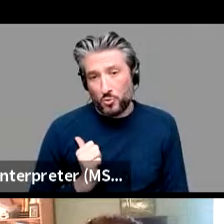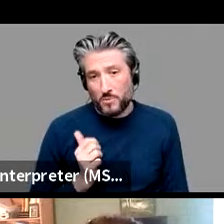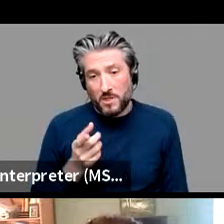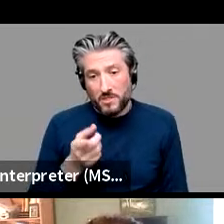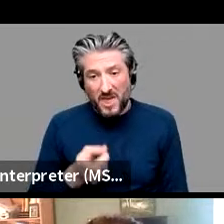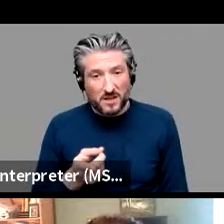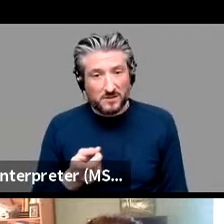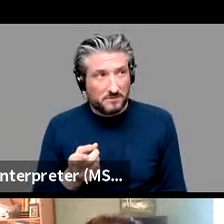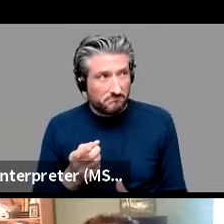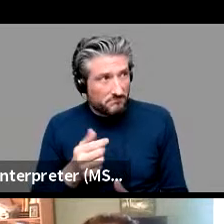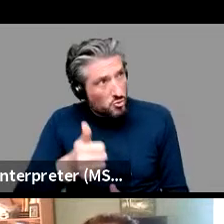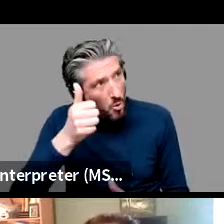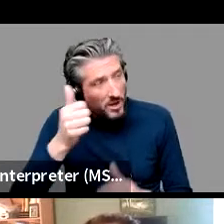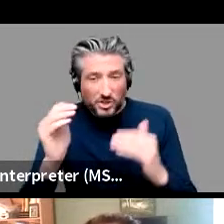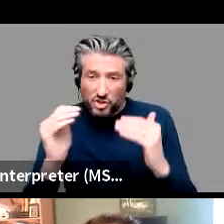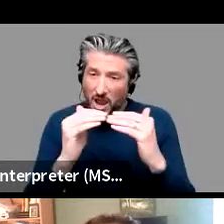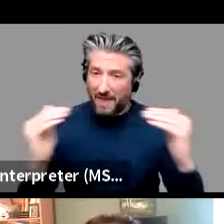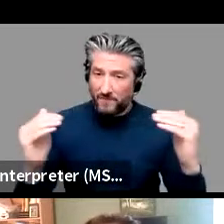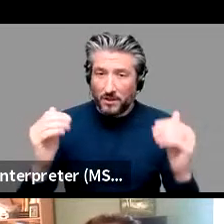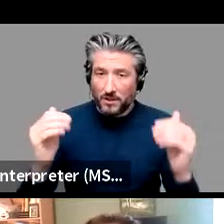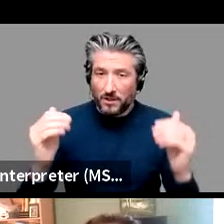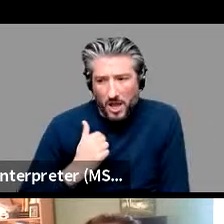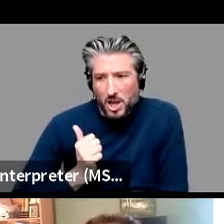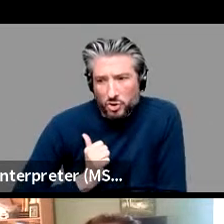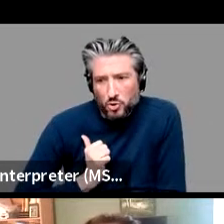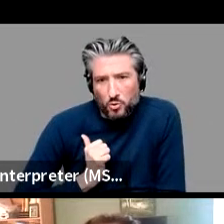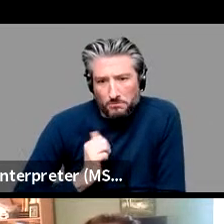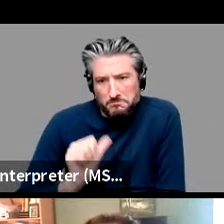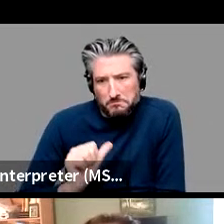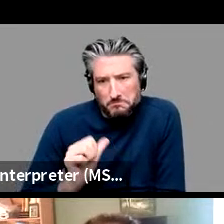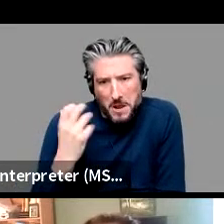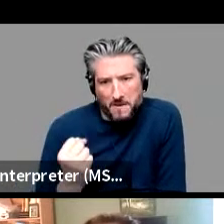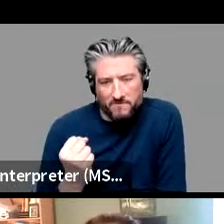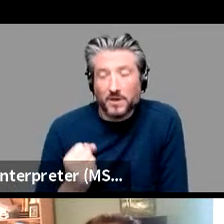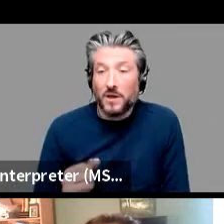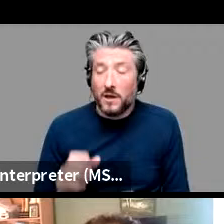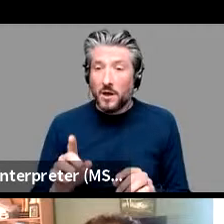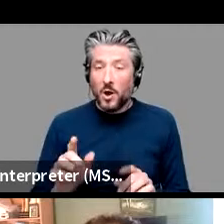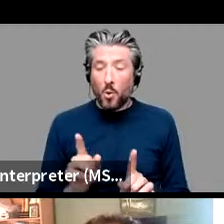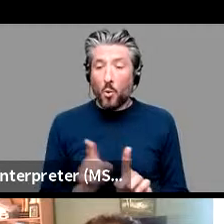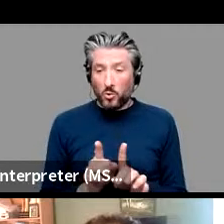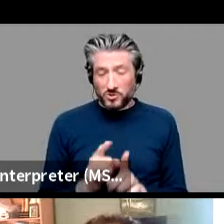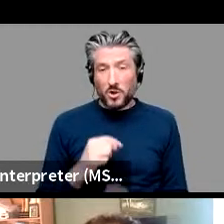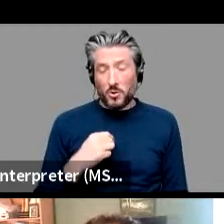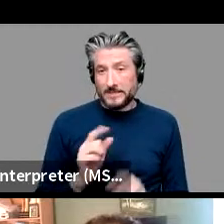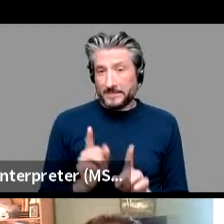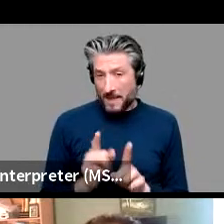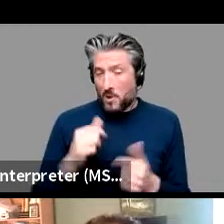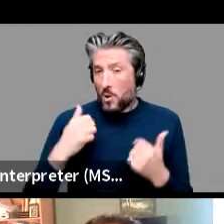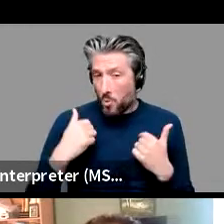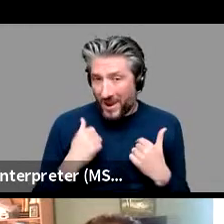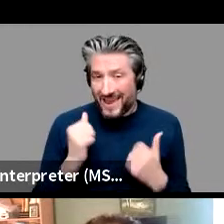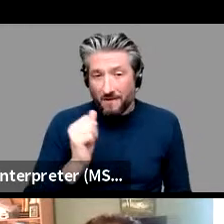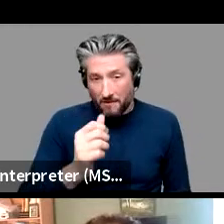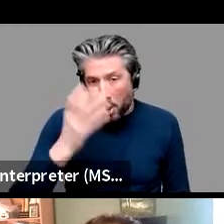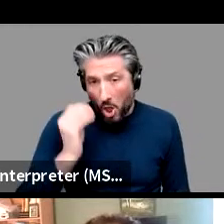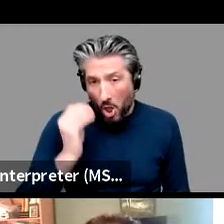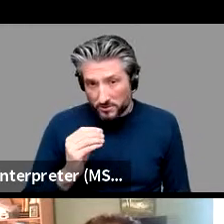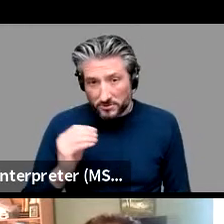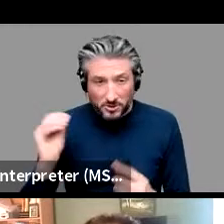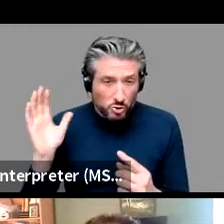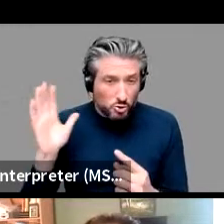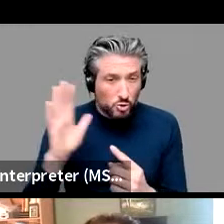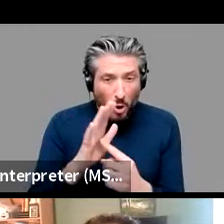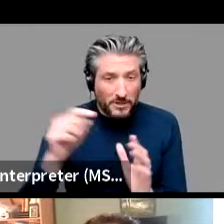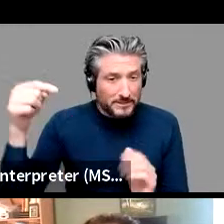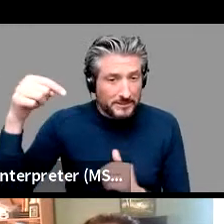knowledge yeah well we did also that as well because we learned top down from from behavioral profiles